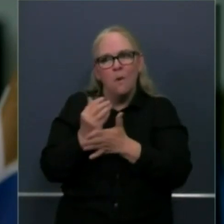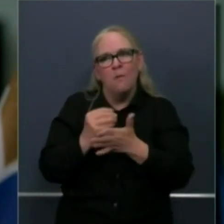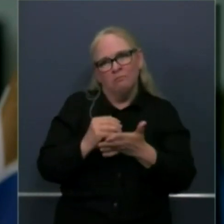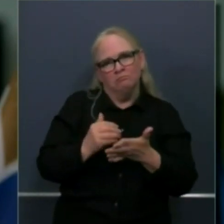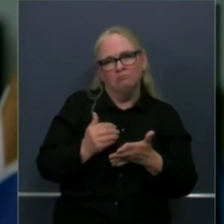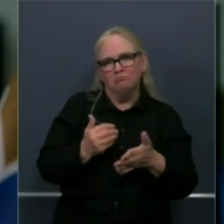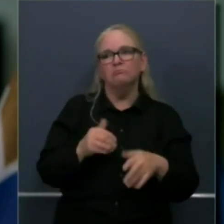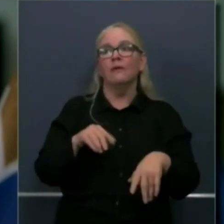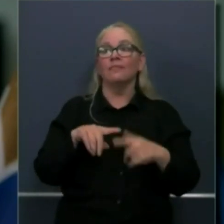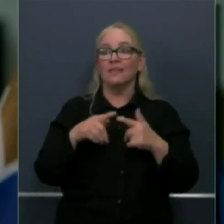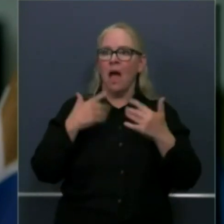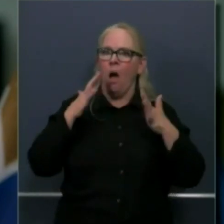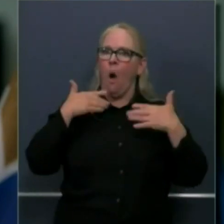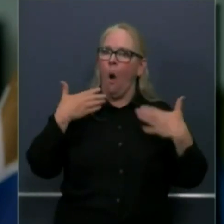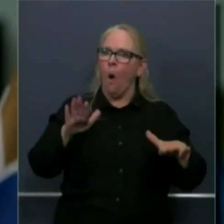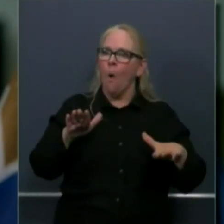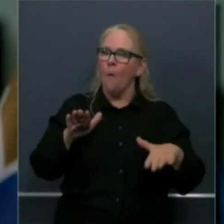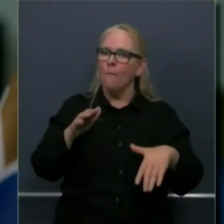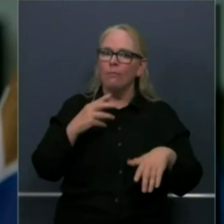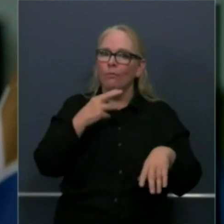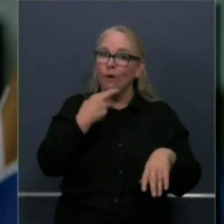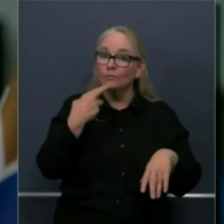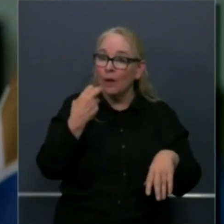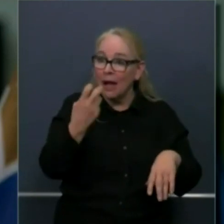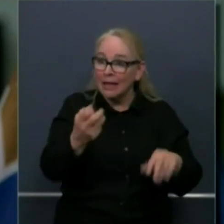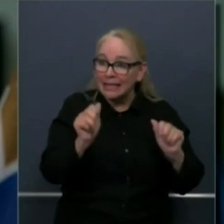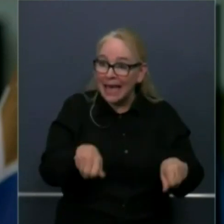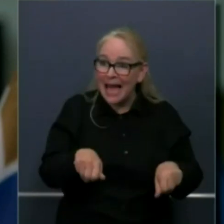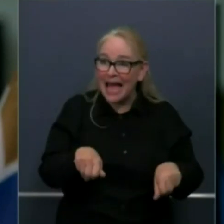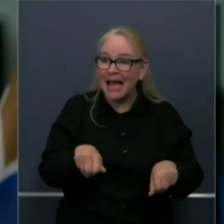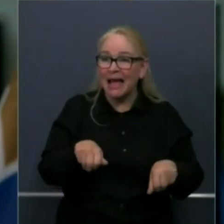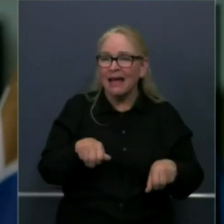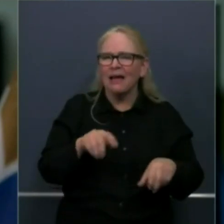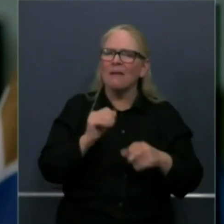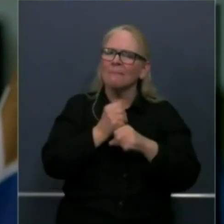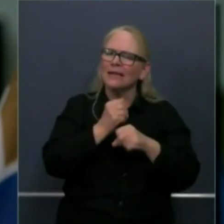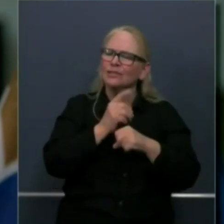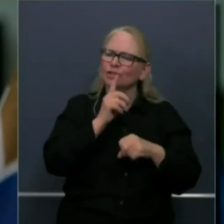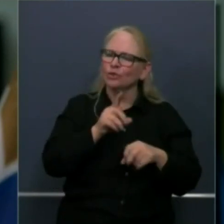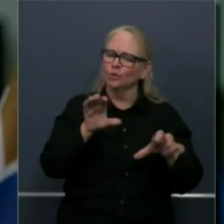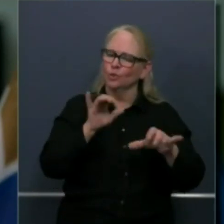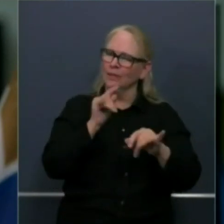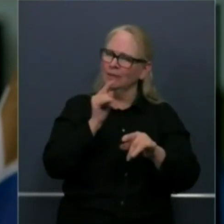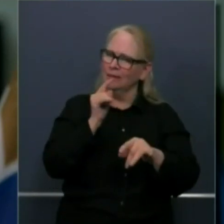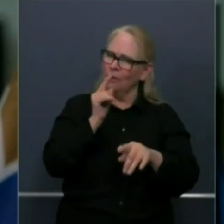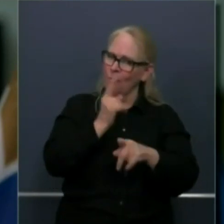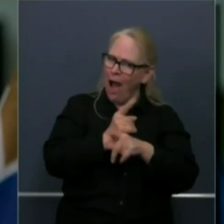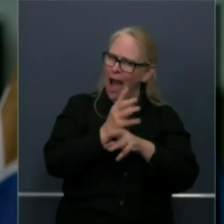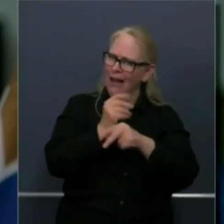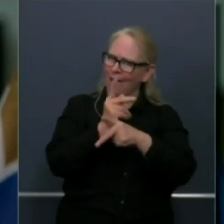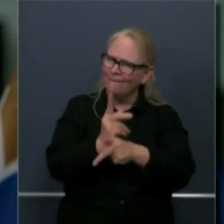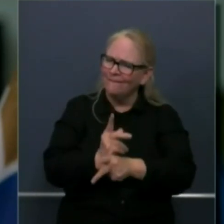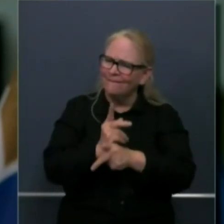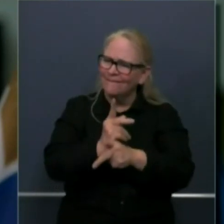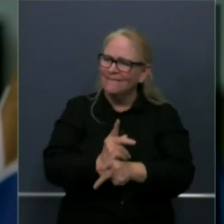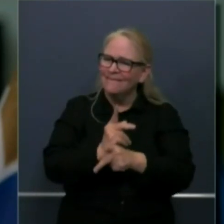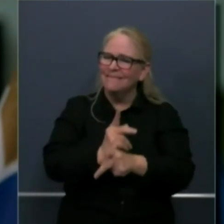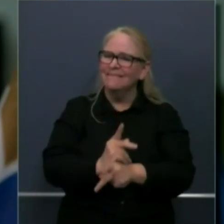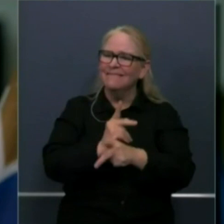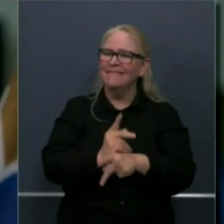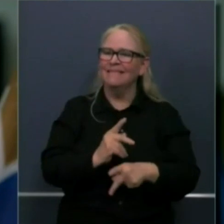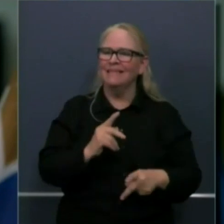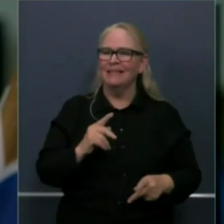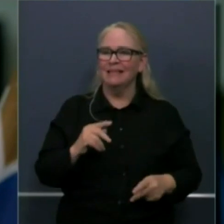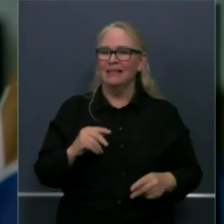-in opportunities let's make sure we do so cognizant not only of our own health but the health of our most vulnerable